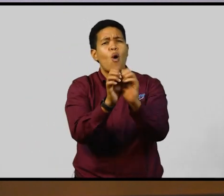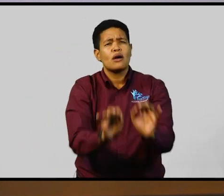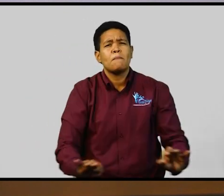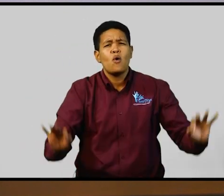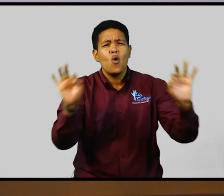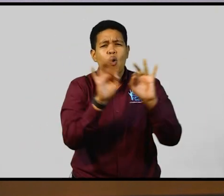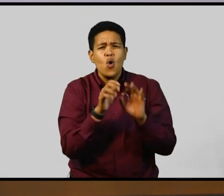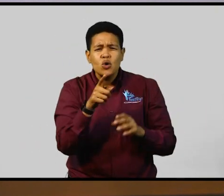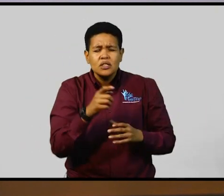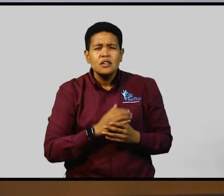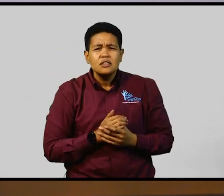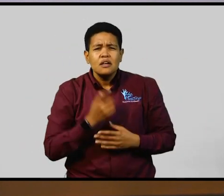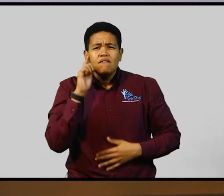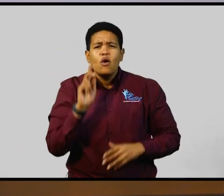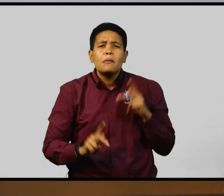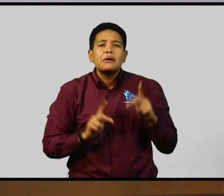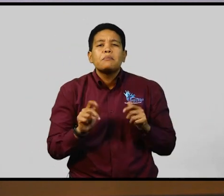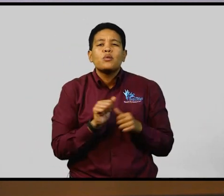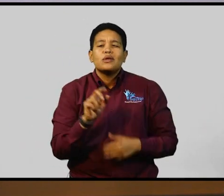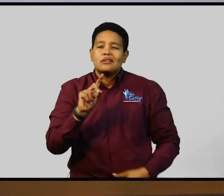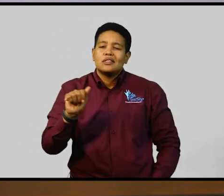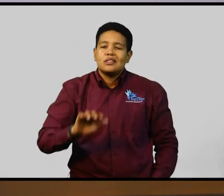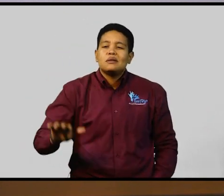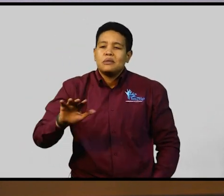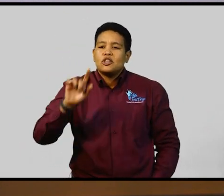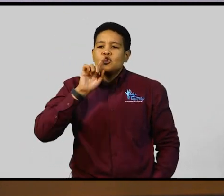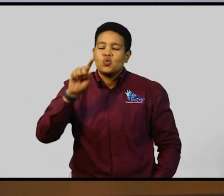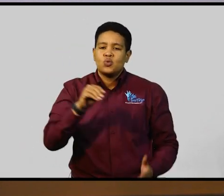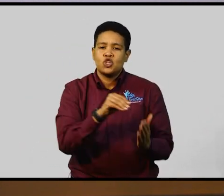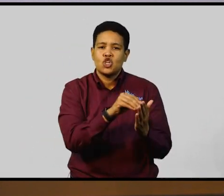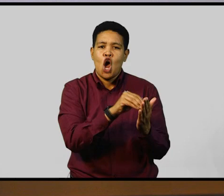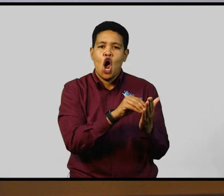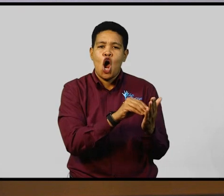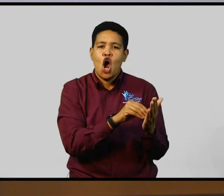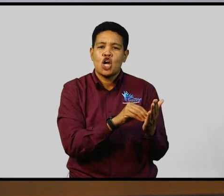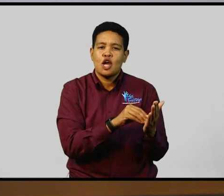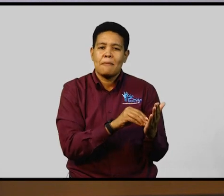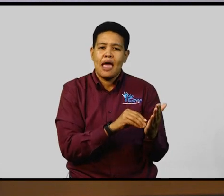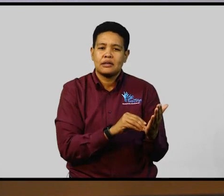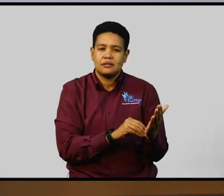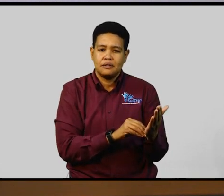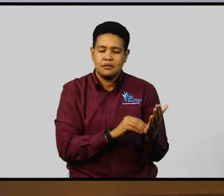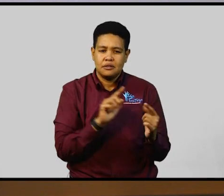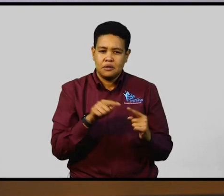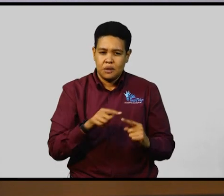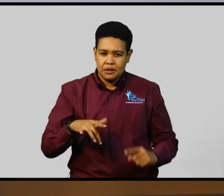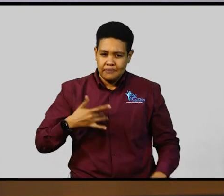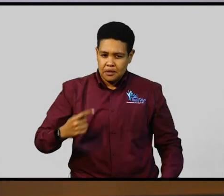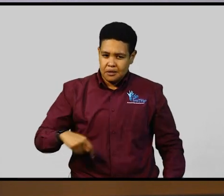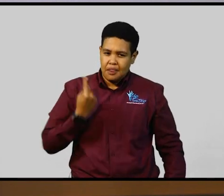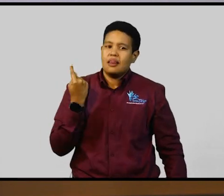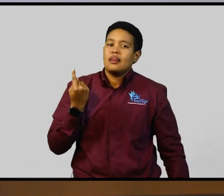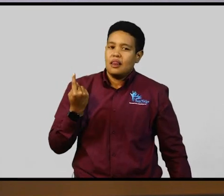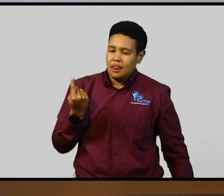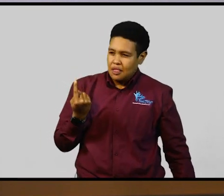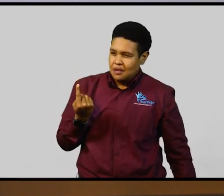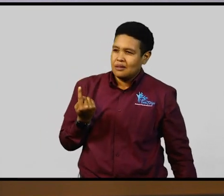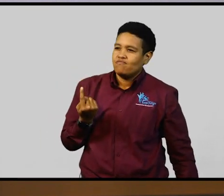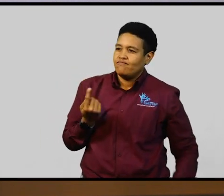important it is for persons with disabilities to document when they feel that their